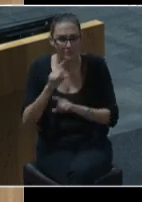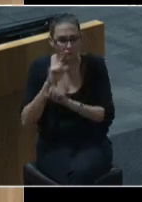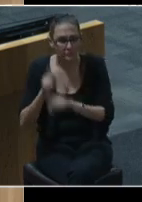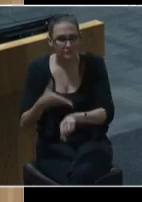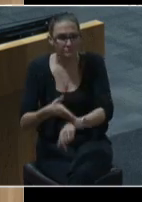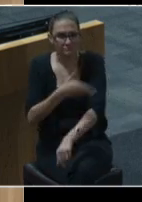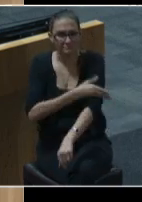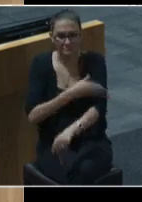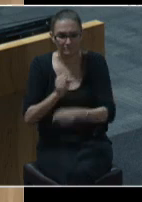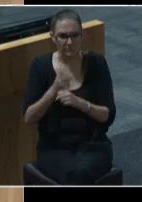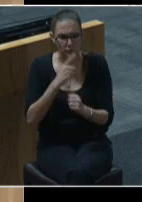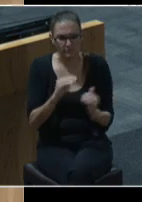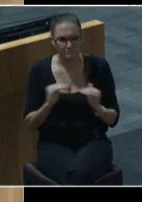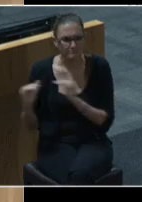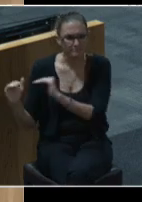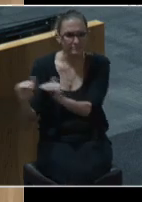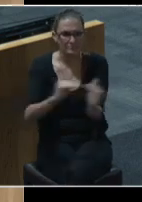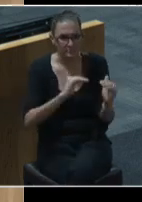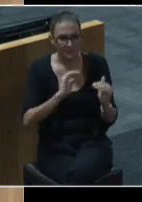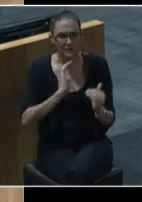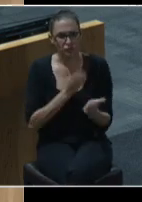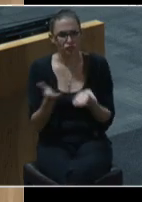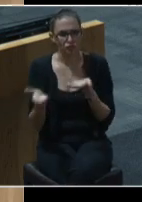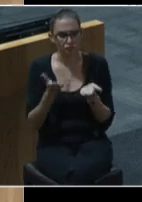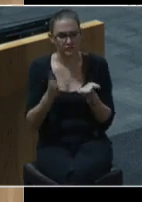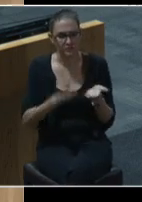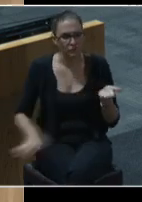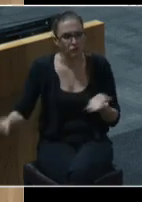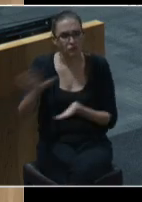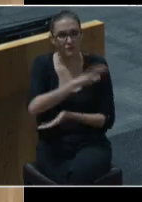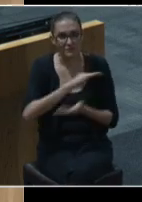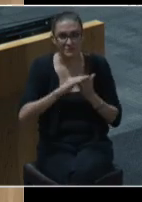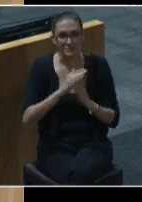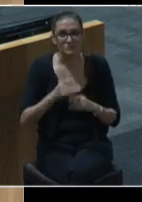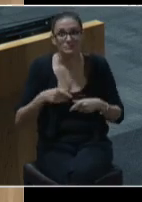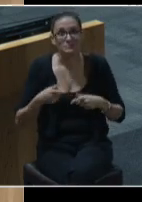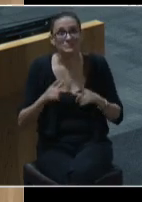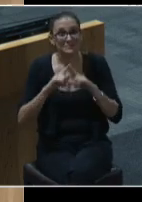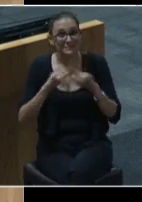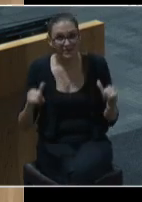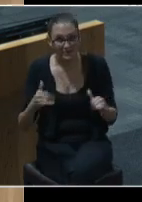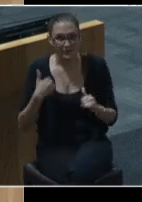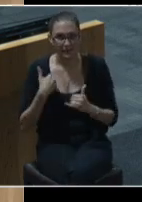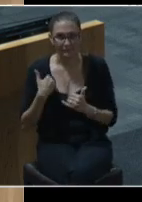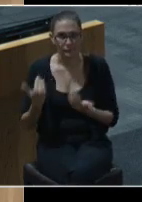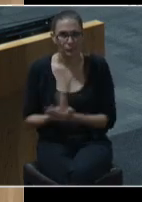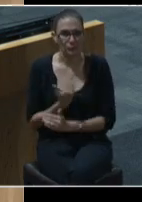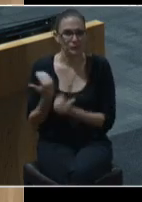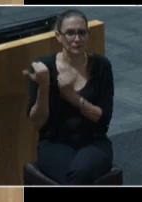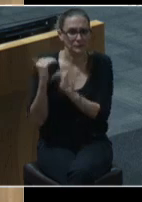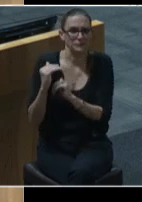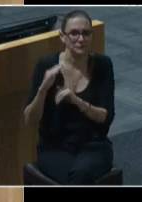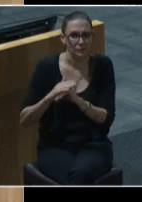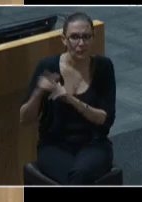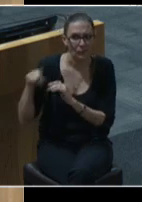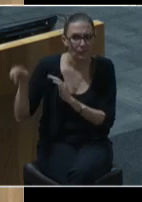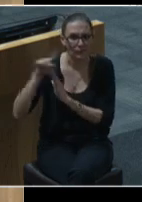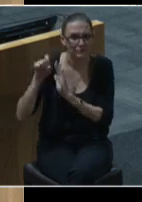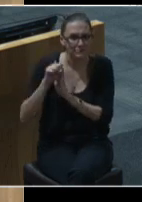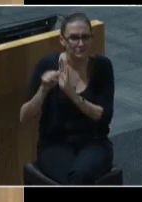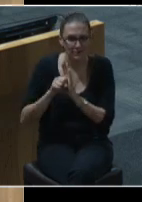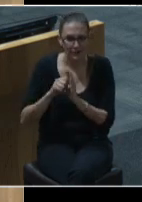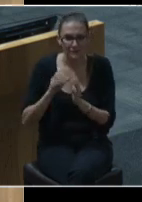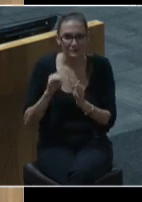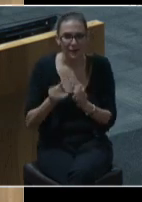efficiency of service delivery across the city while facing new limitations by the state on our ability to generate property tax revenue